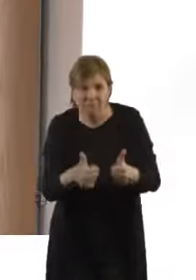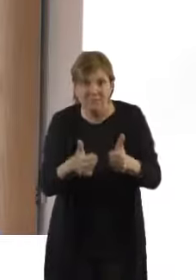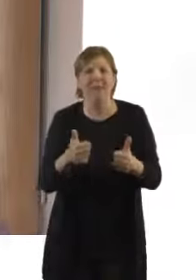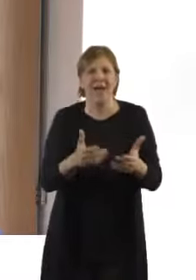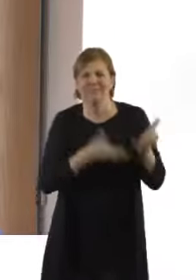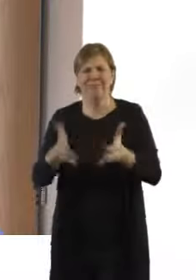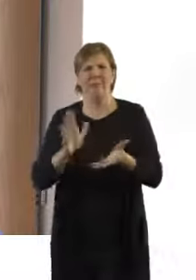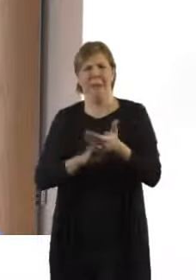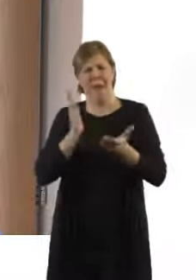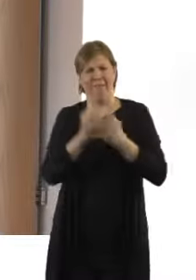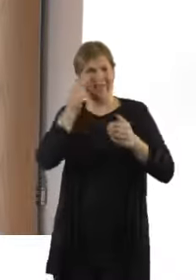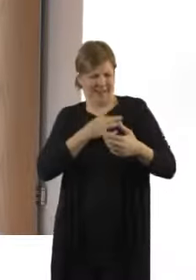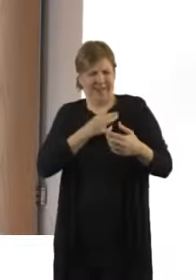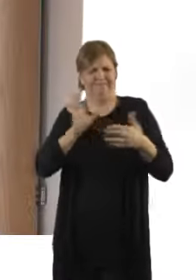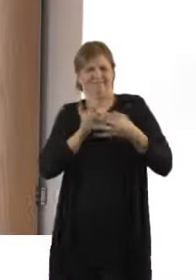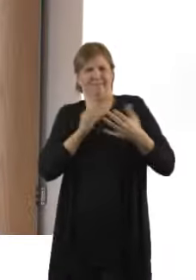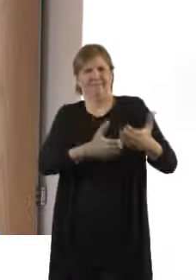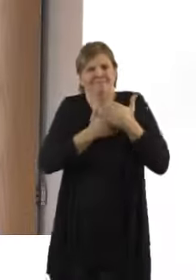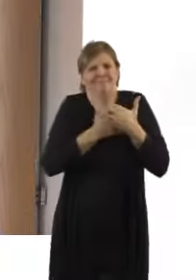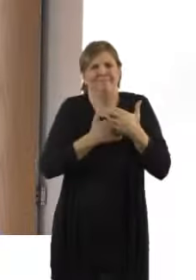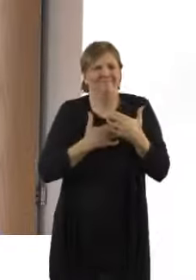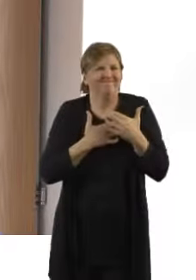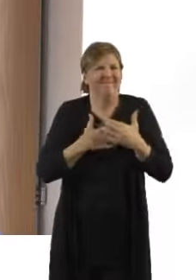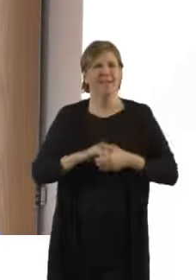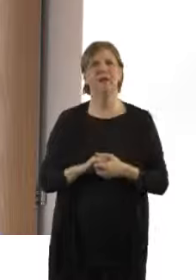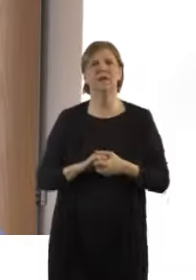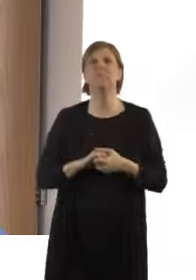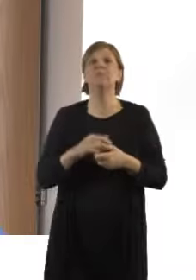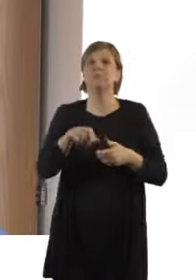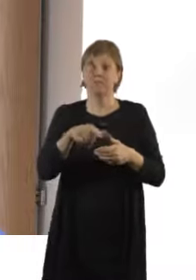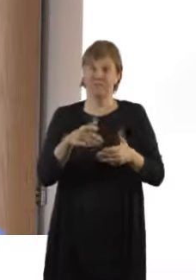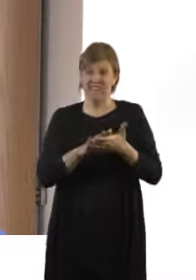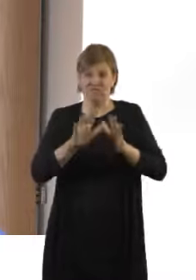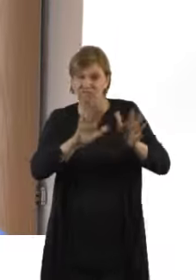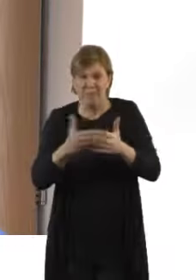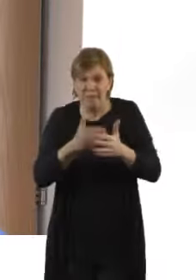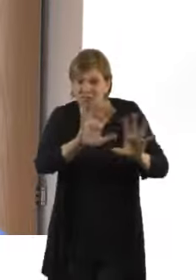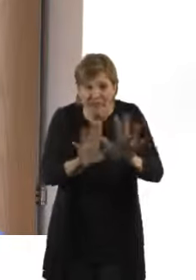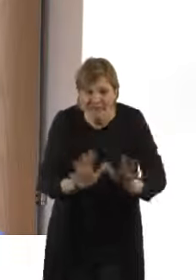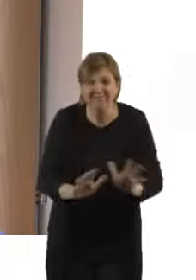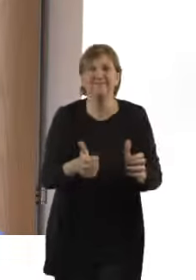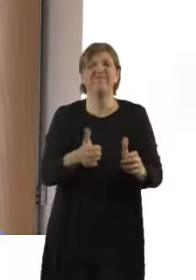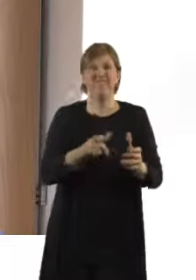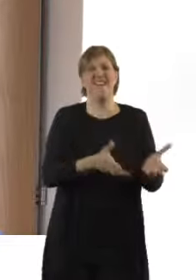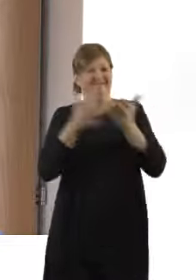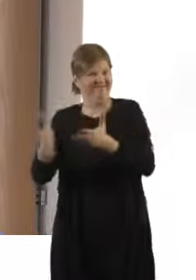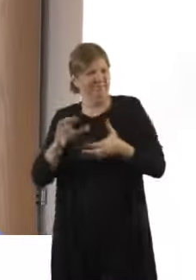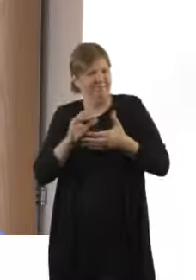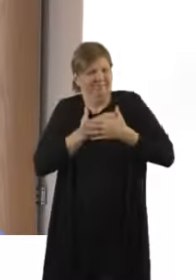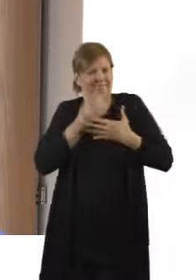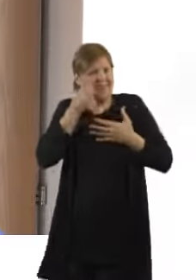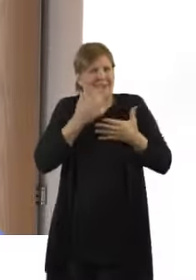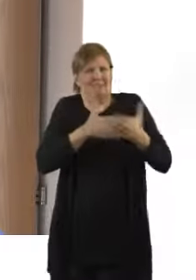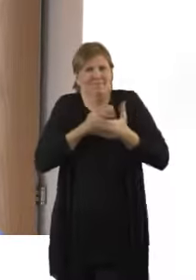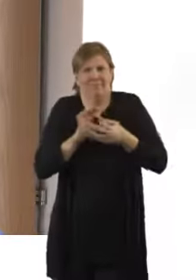towels over it, still skin-to-skin against mum, and a wee hat on. And that is to keep the baby as warm as possible.